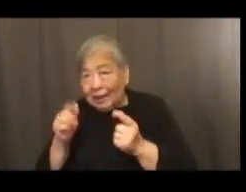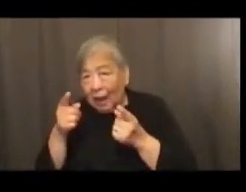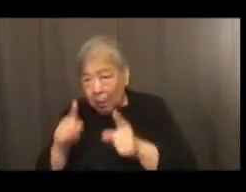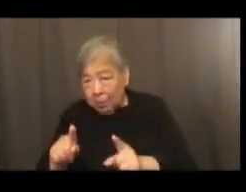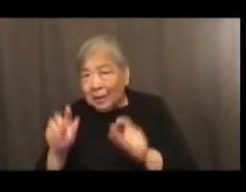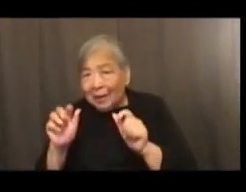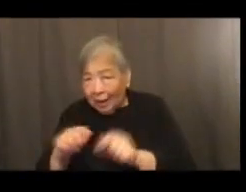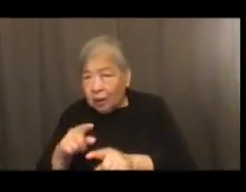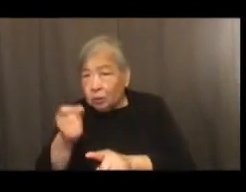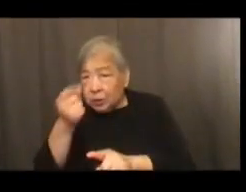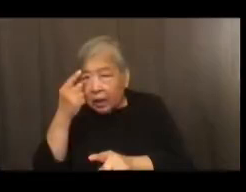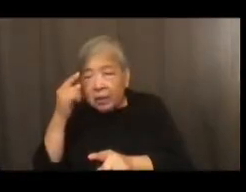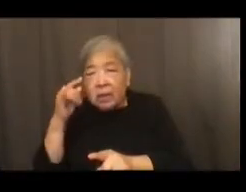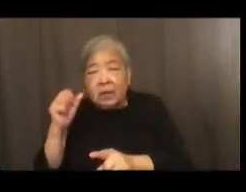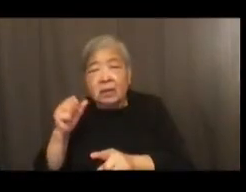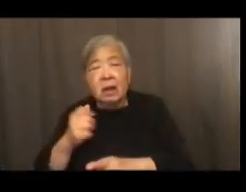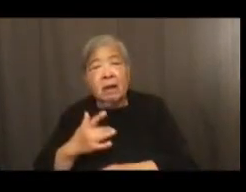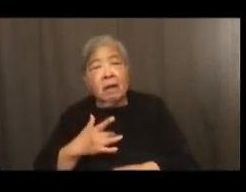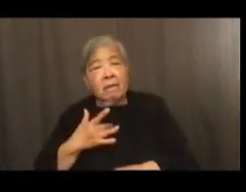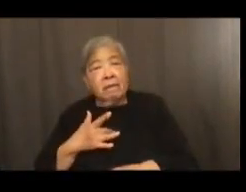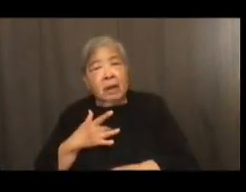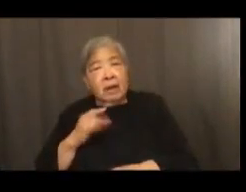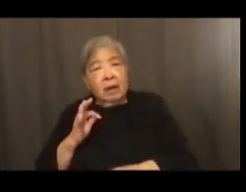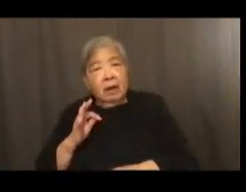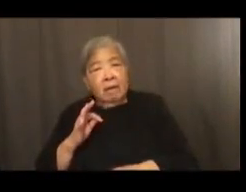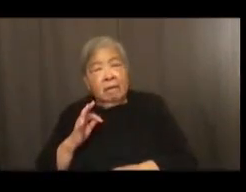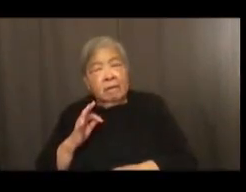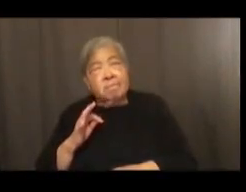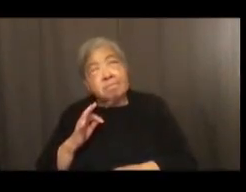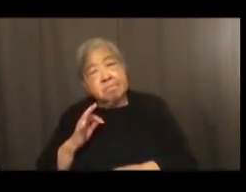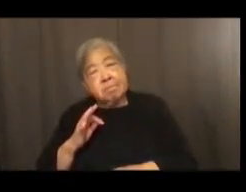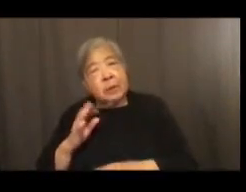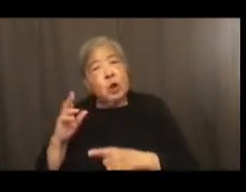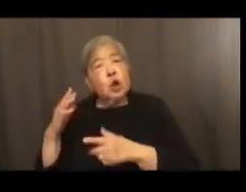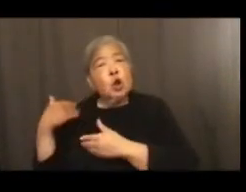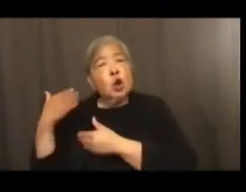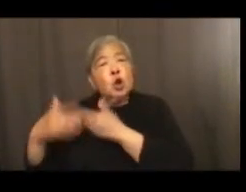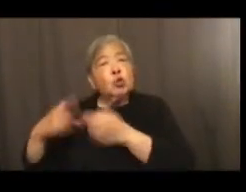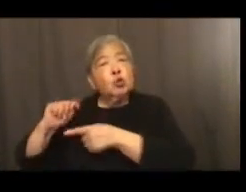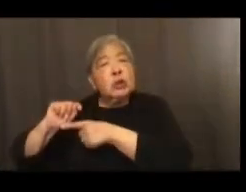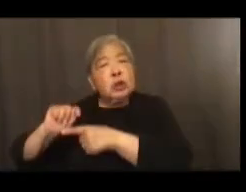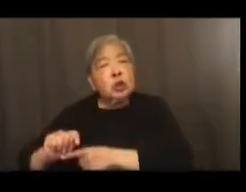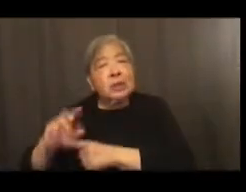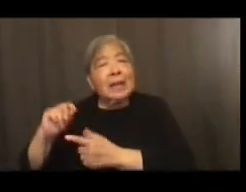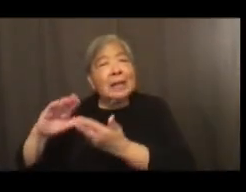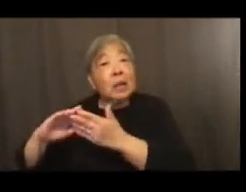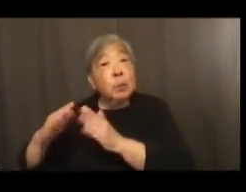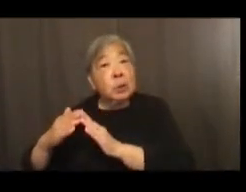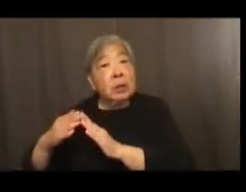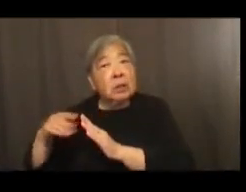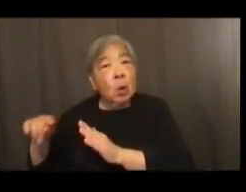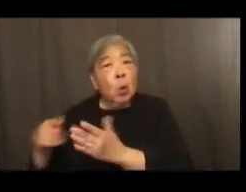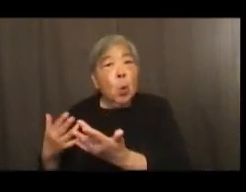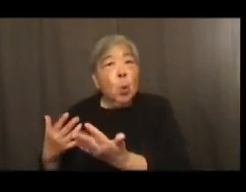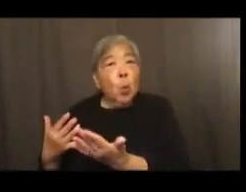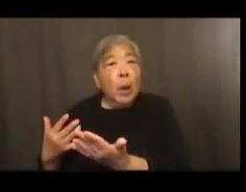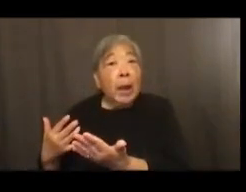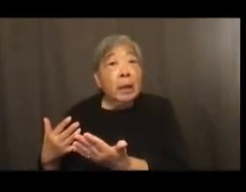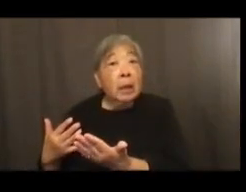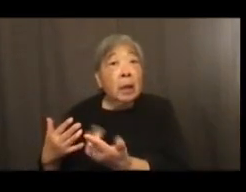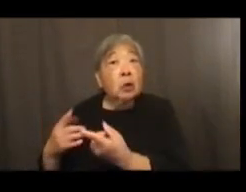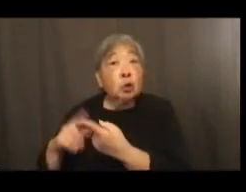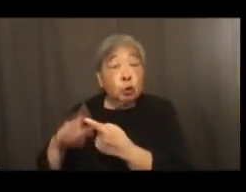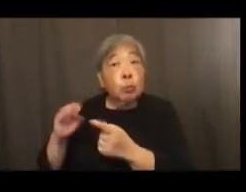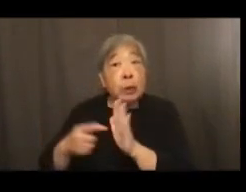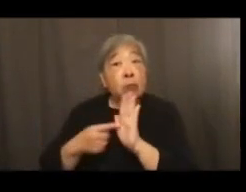a sense of, I think, traditions and communities that have been waiting to be represented with the Smithsonian for